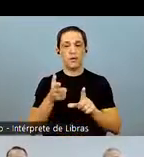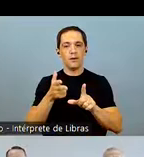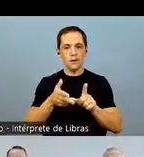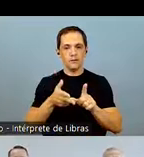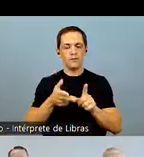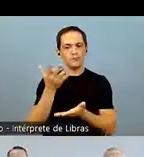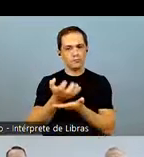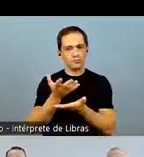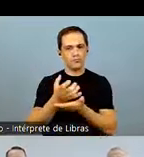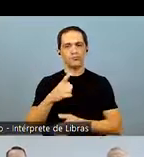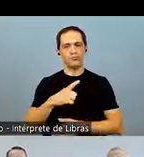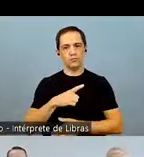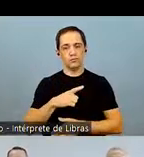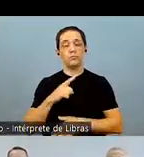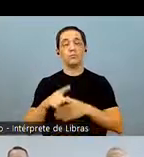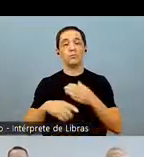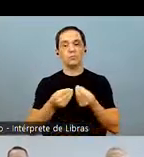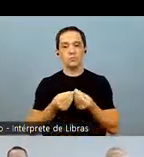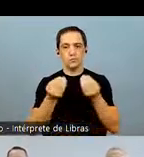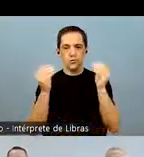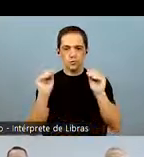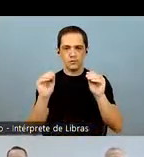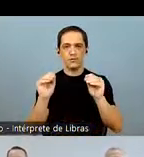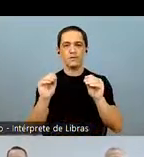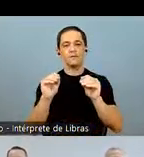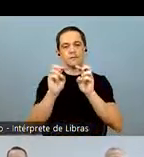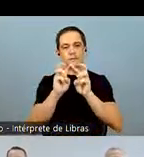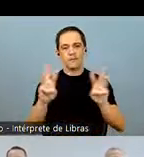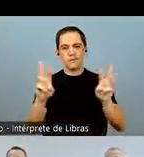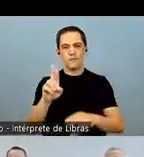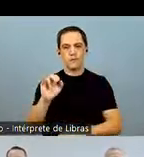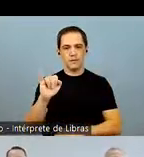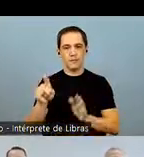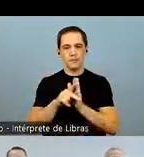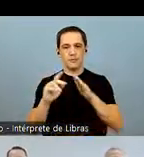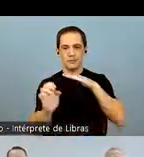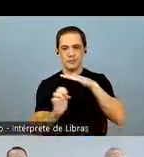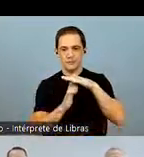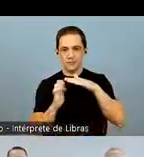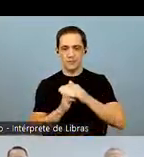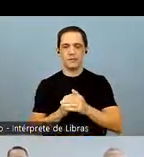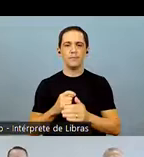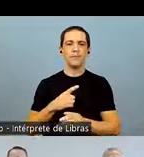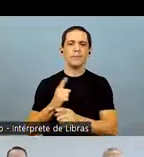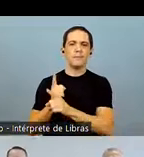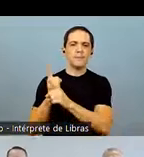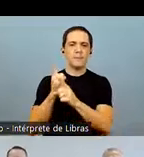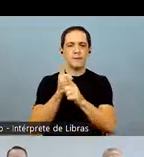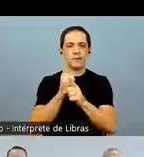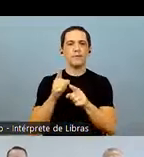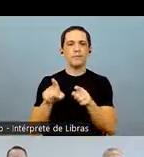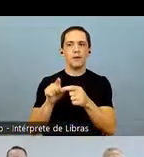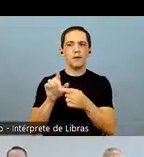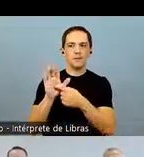here with you. We would like to let you know that this video conference is being recorded and will be available from the company's IR